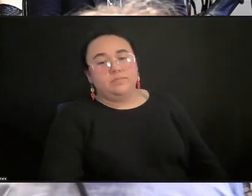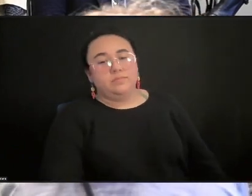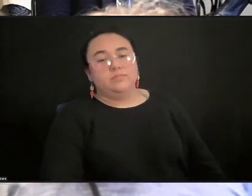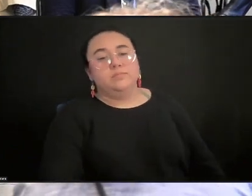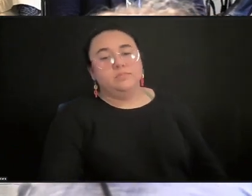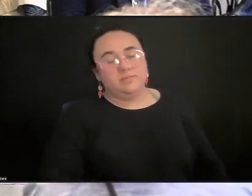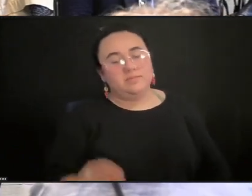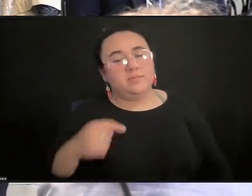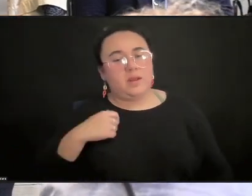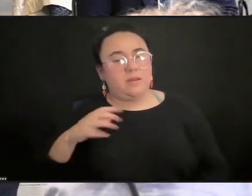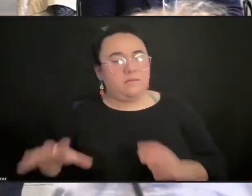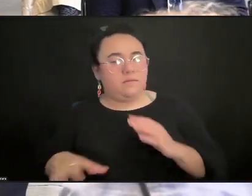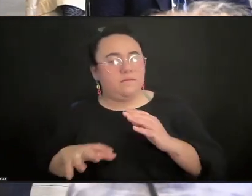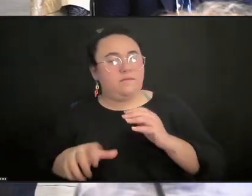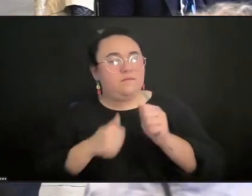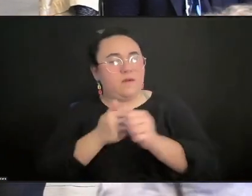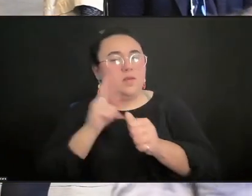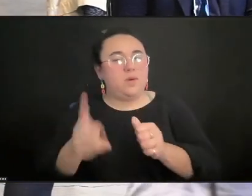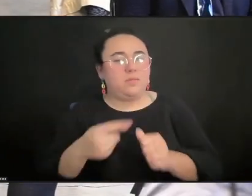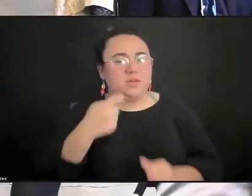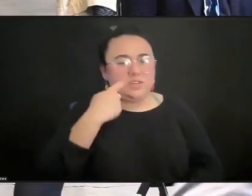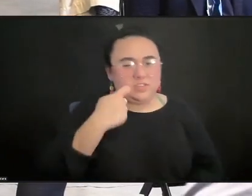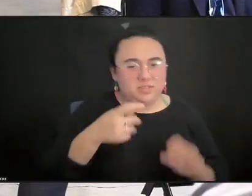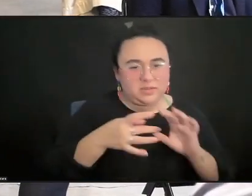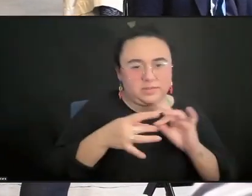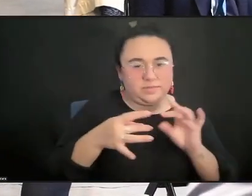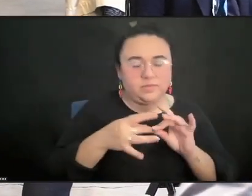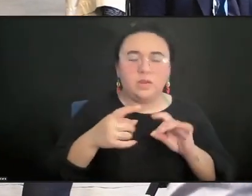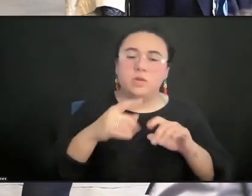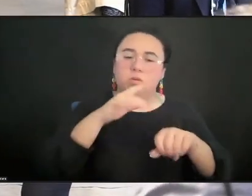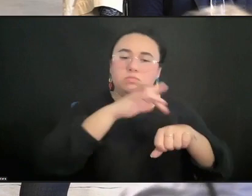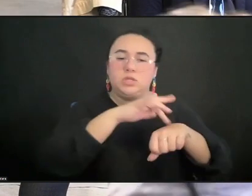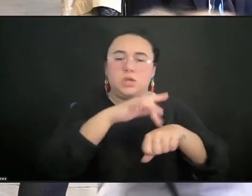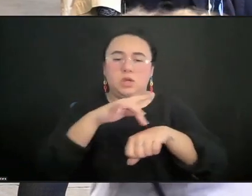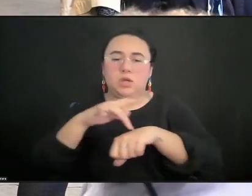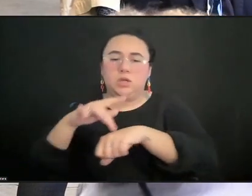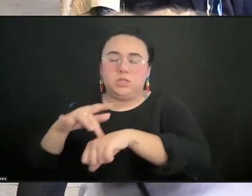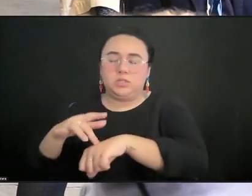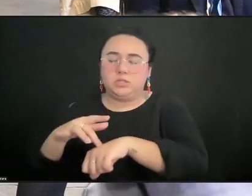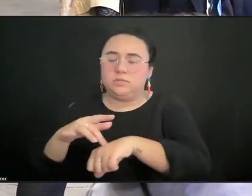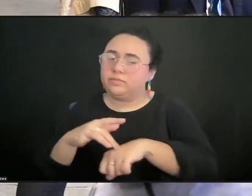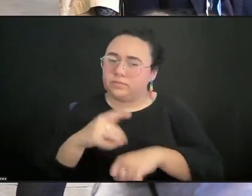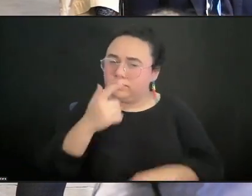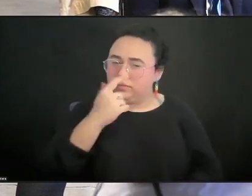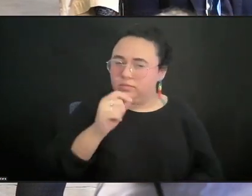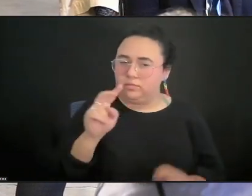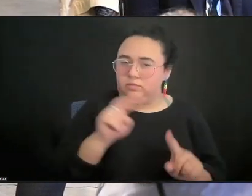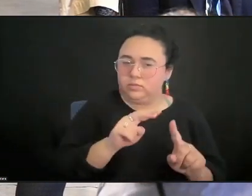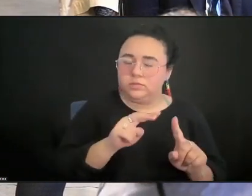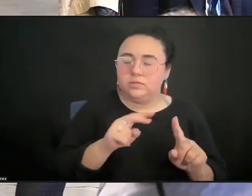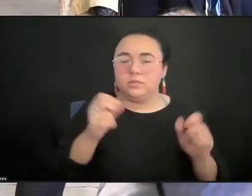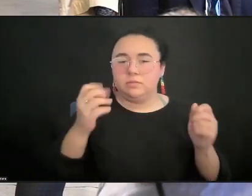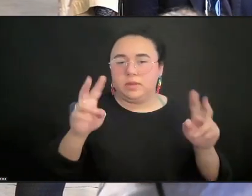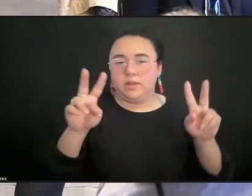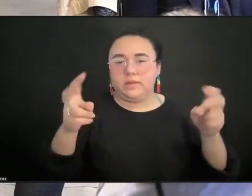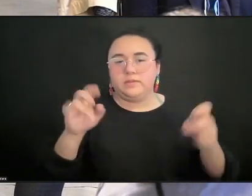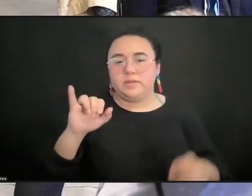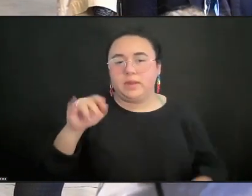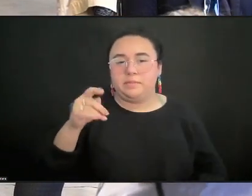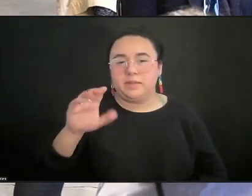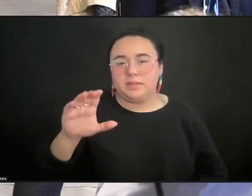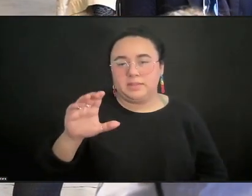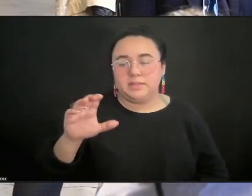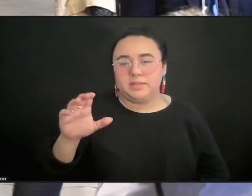happily on many of the things you introduced, because you're actually touching on, from a really interesting perspective, a lot of the themes that the IPC has been discussing.